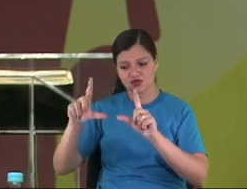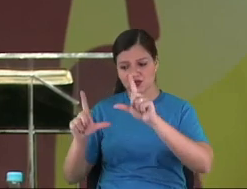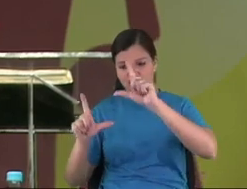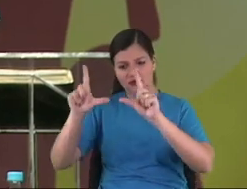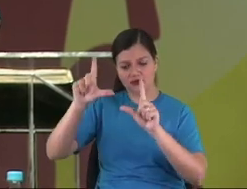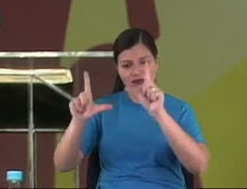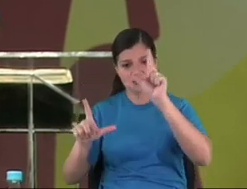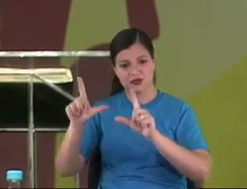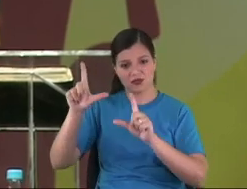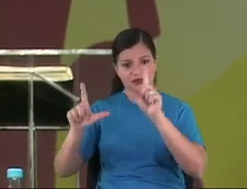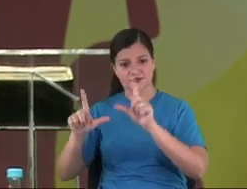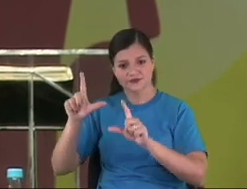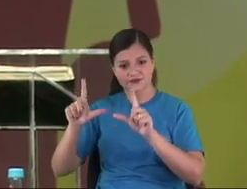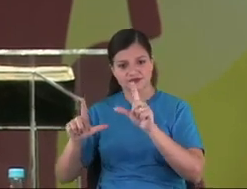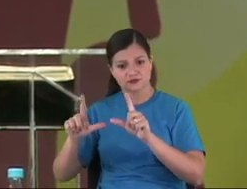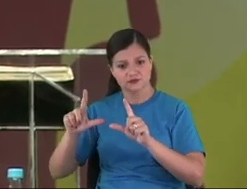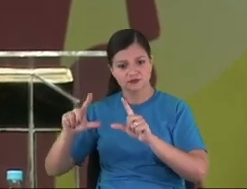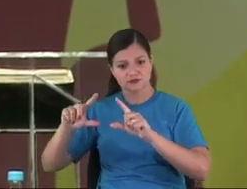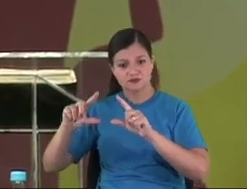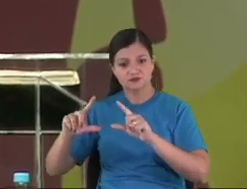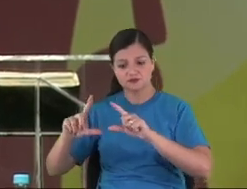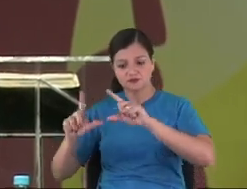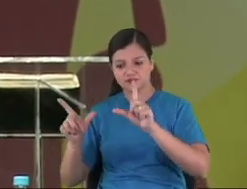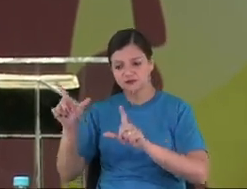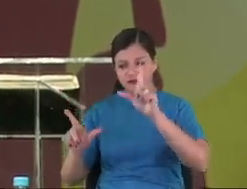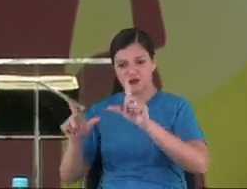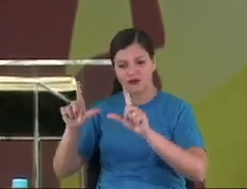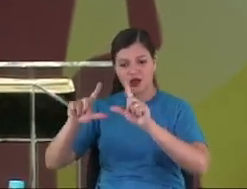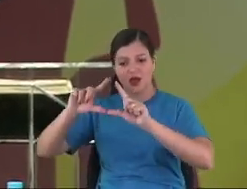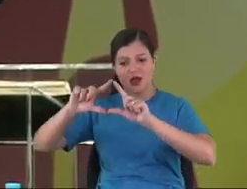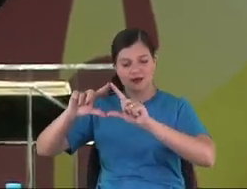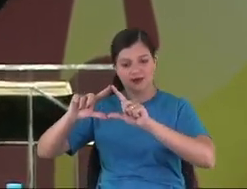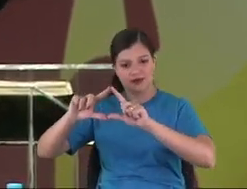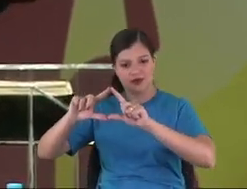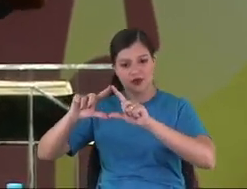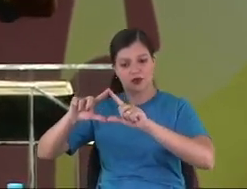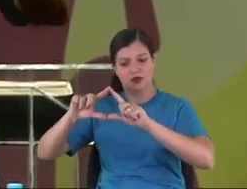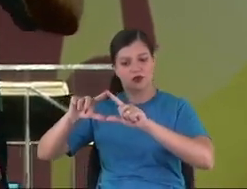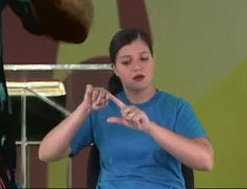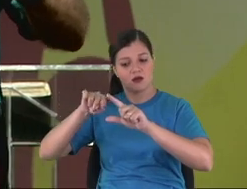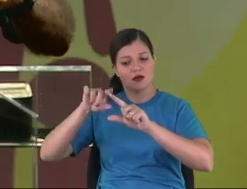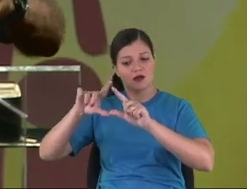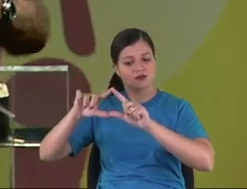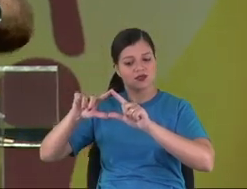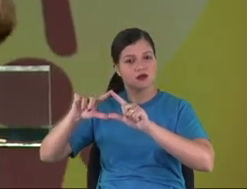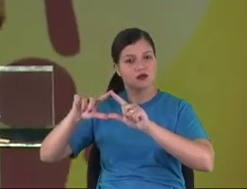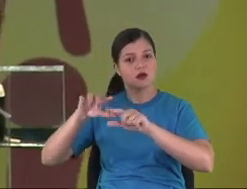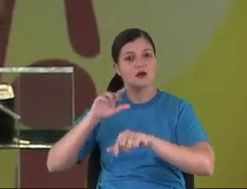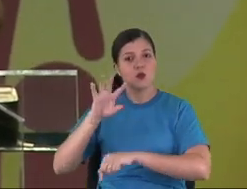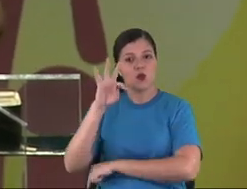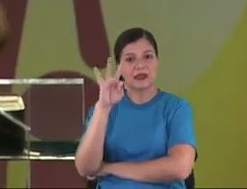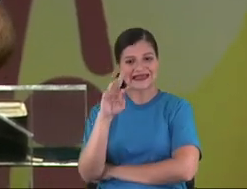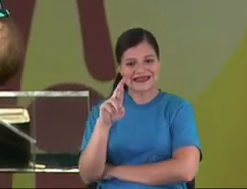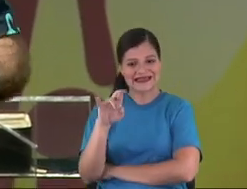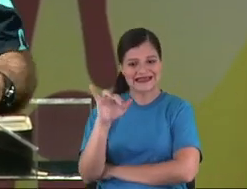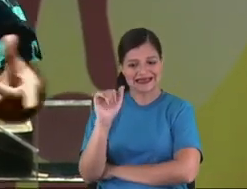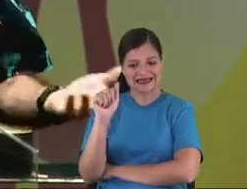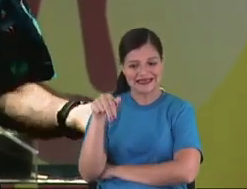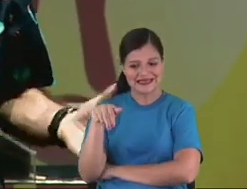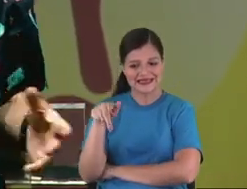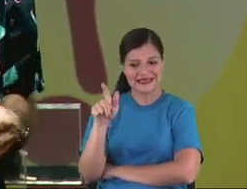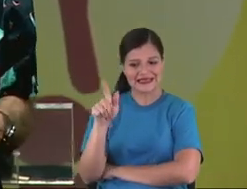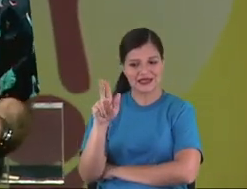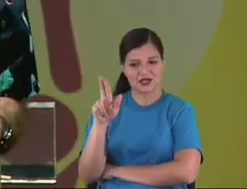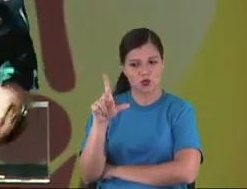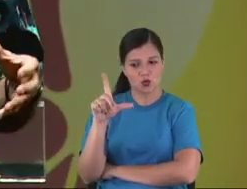snail here, here and here. Now try to move it. So I learned when I was 10. This is a